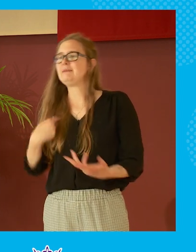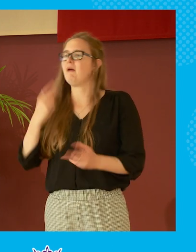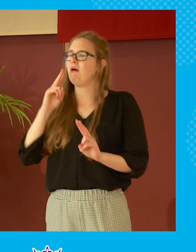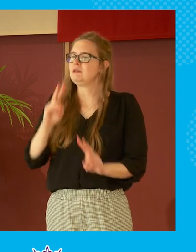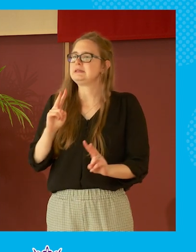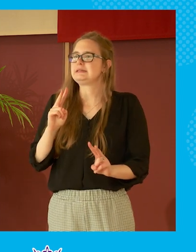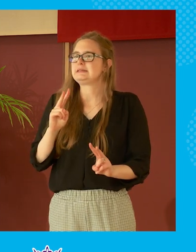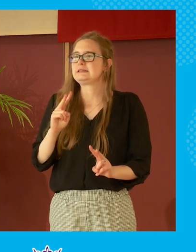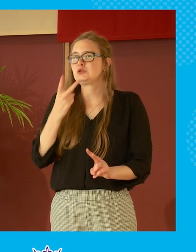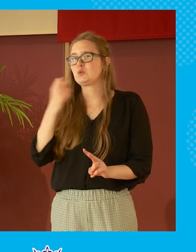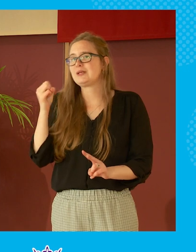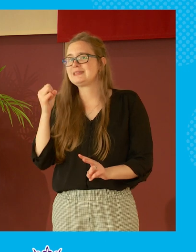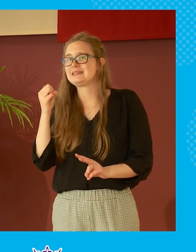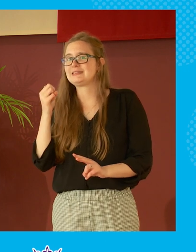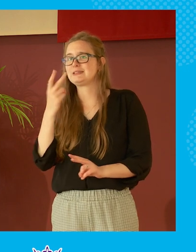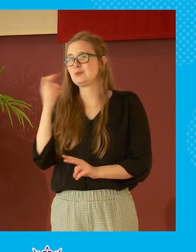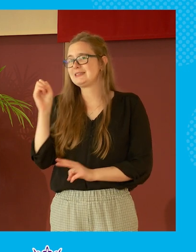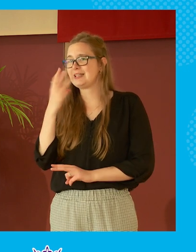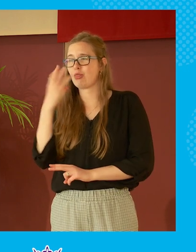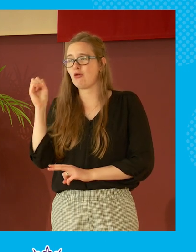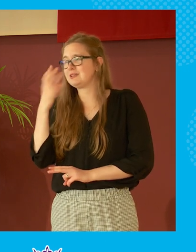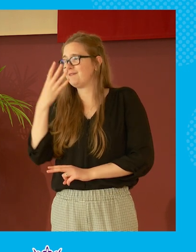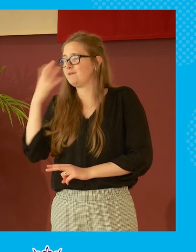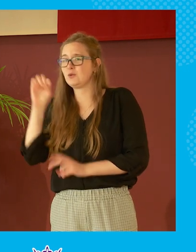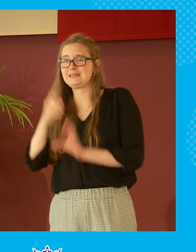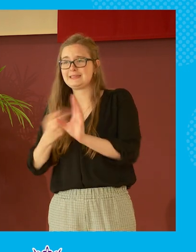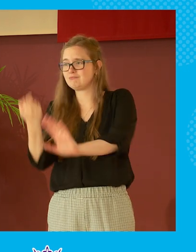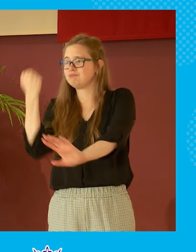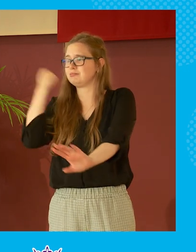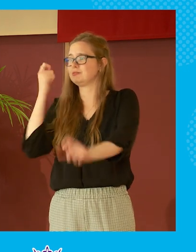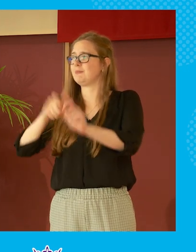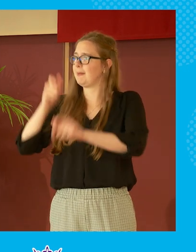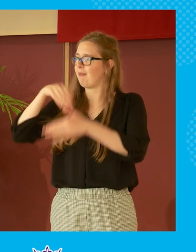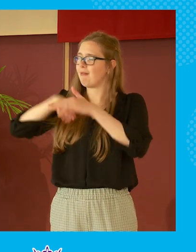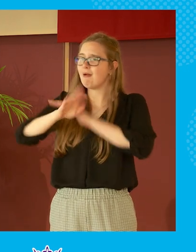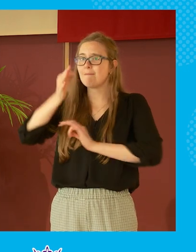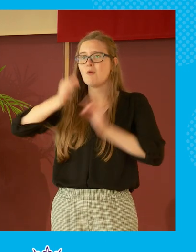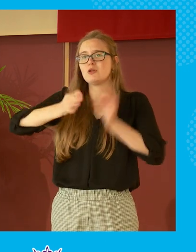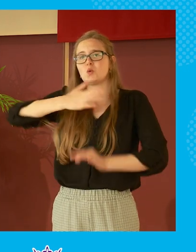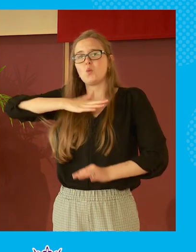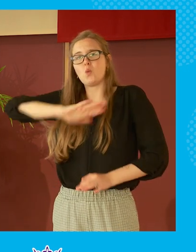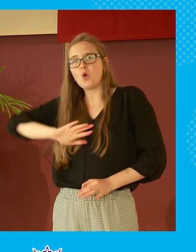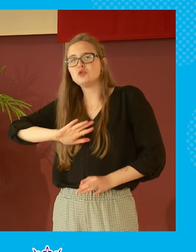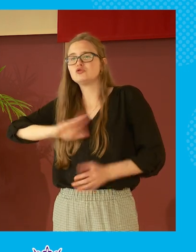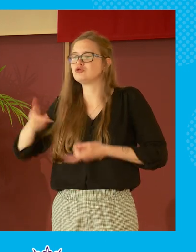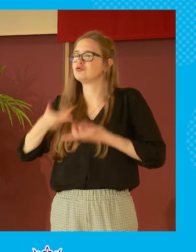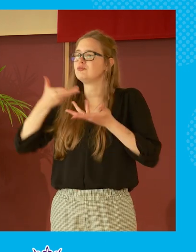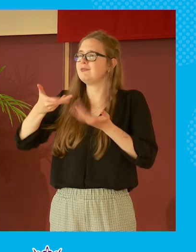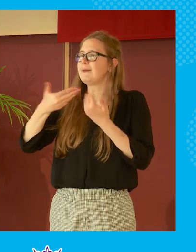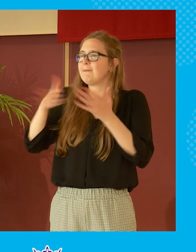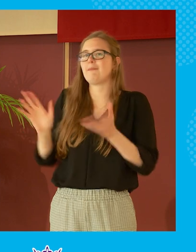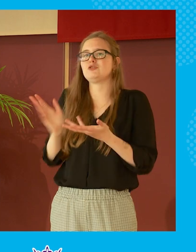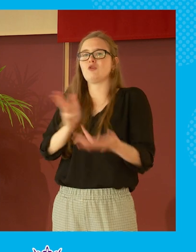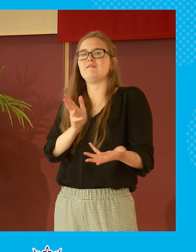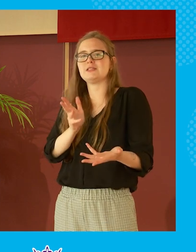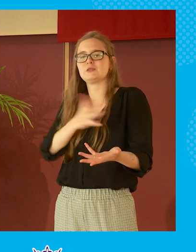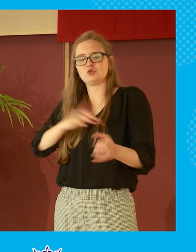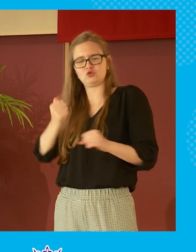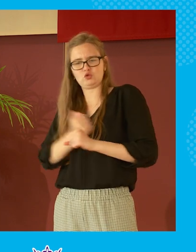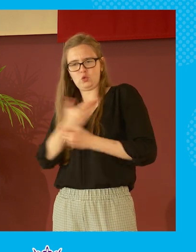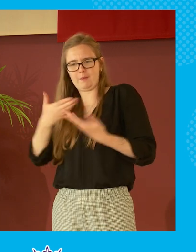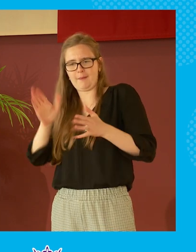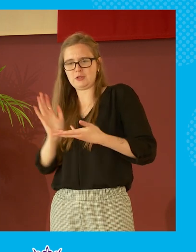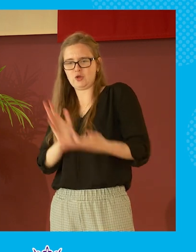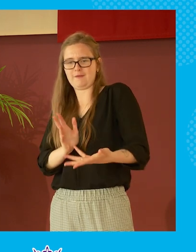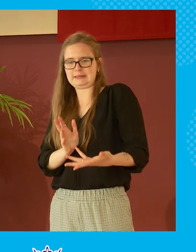20 30 40 years ago people coming into politics seem to want to provide public service to do public service